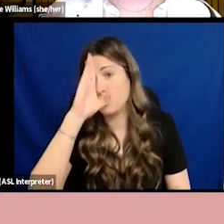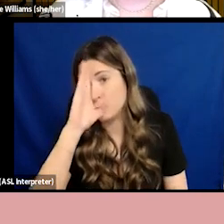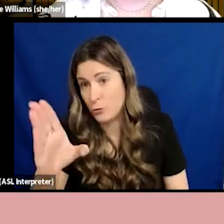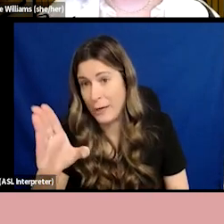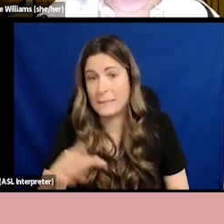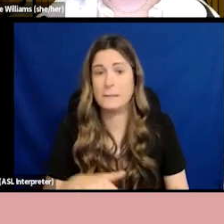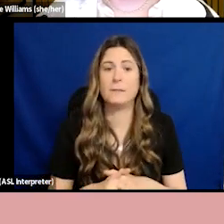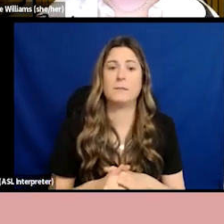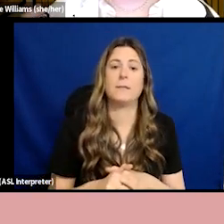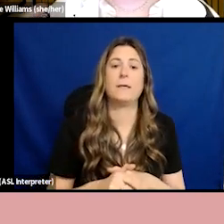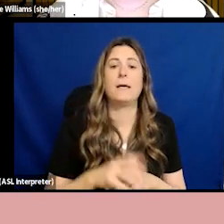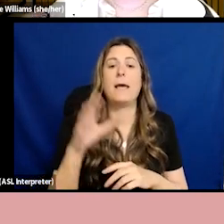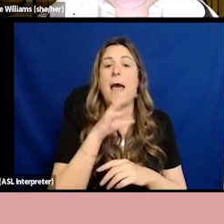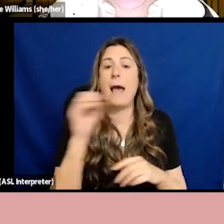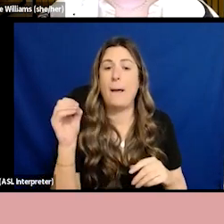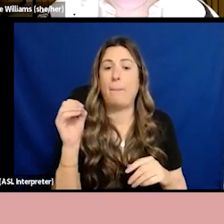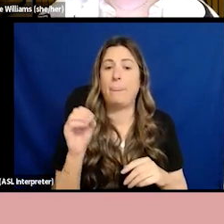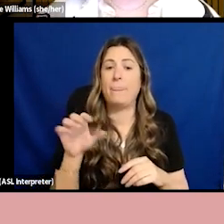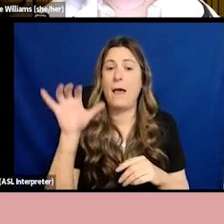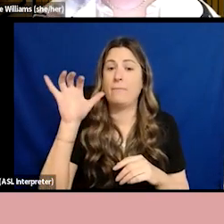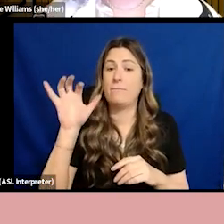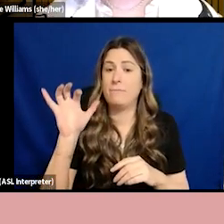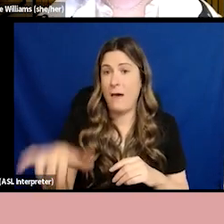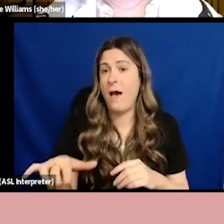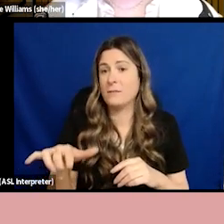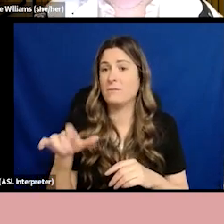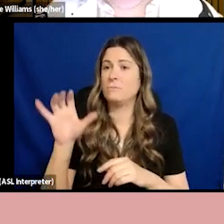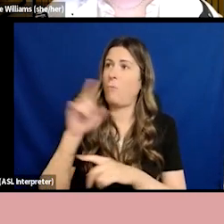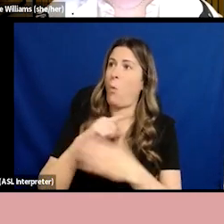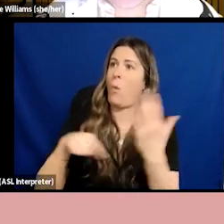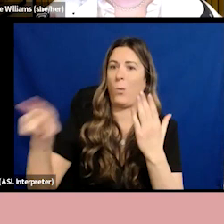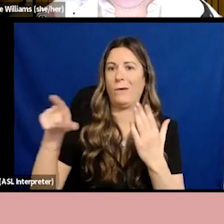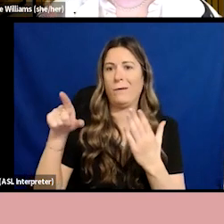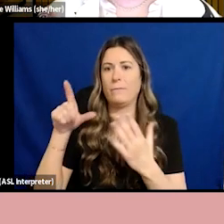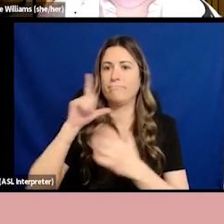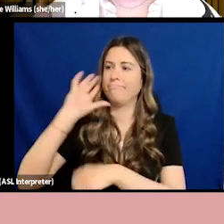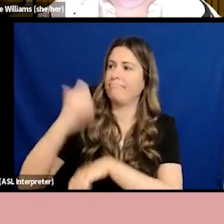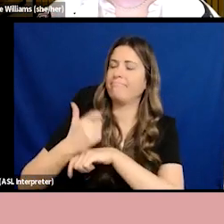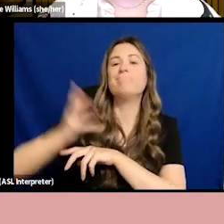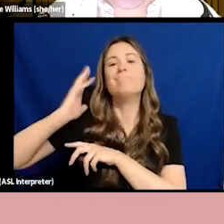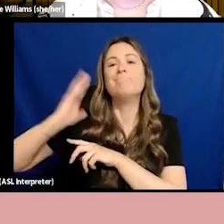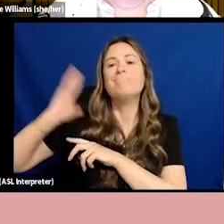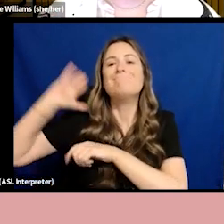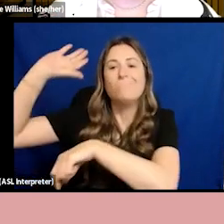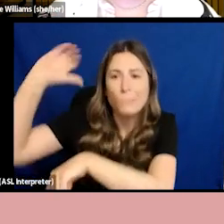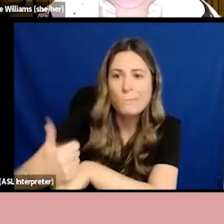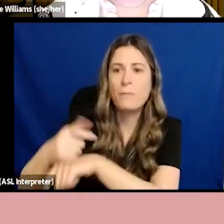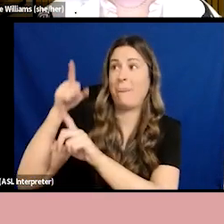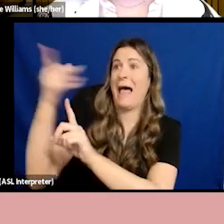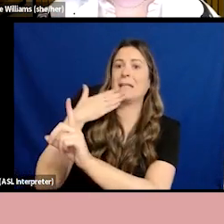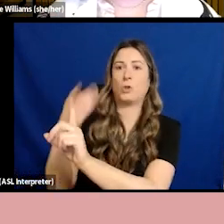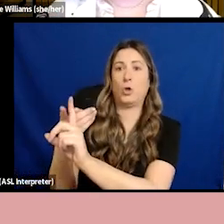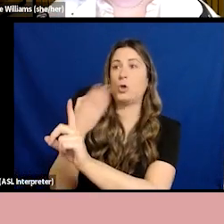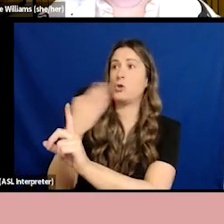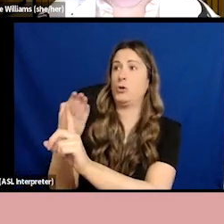as the expected baseline that we all start from. And so they've been perceived as being good and they have been uplifted. But